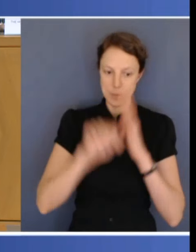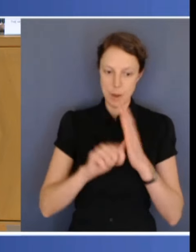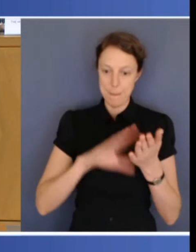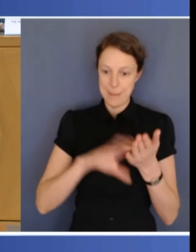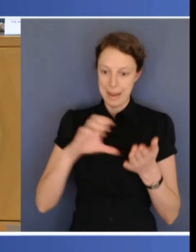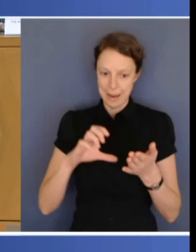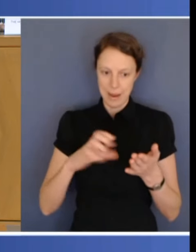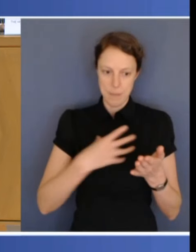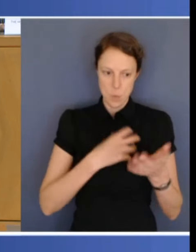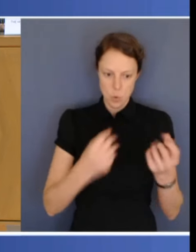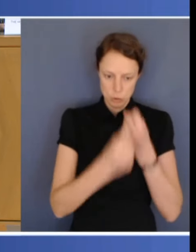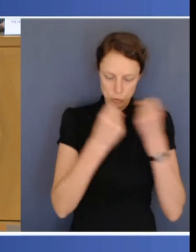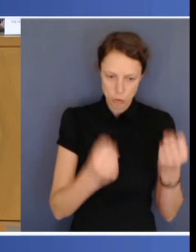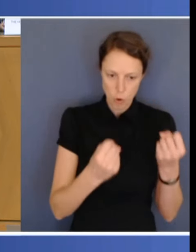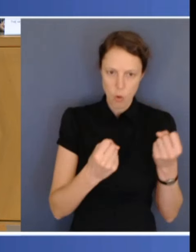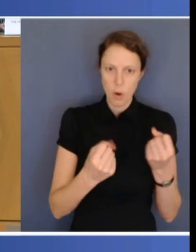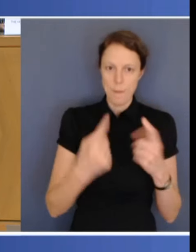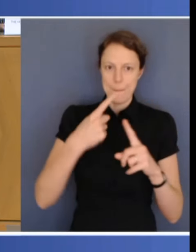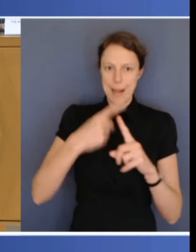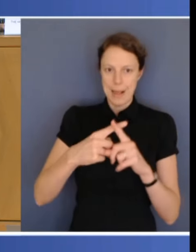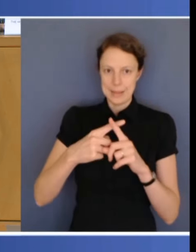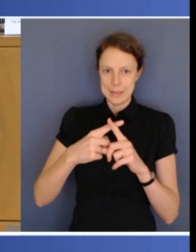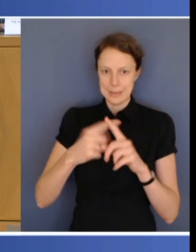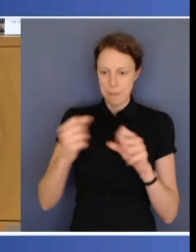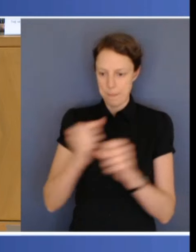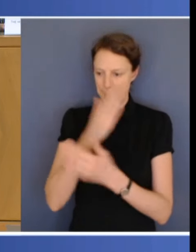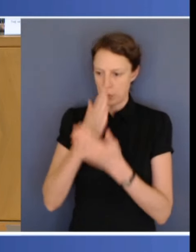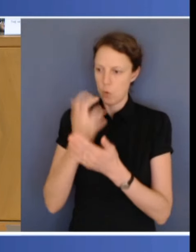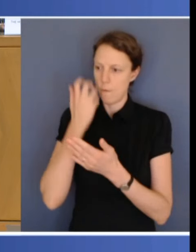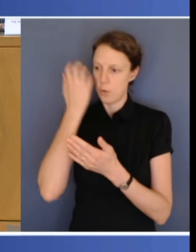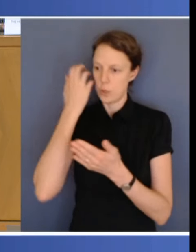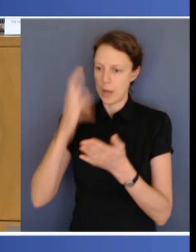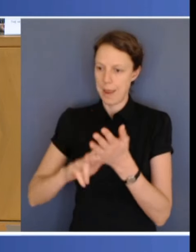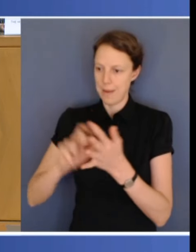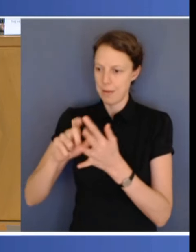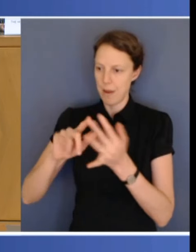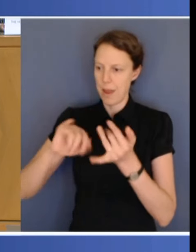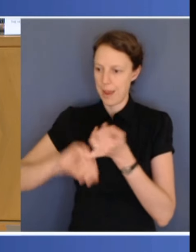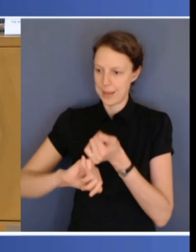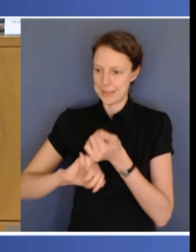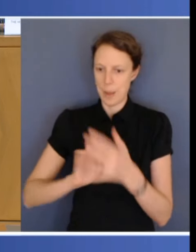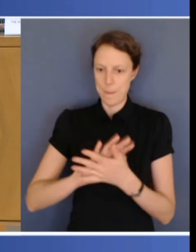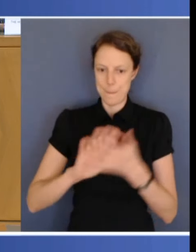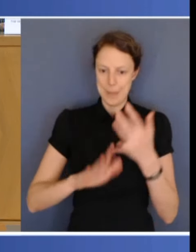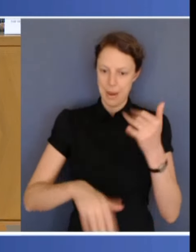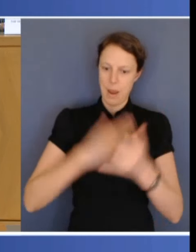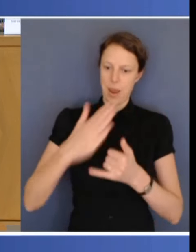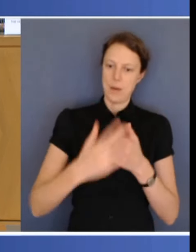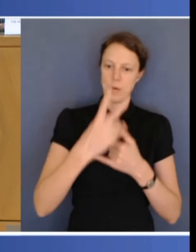secure the future of NDIS, mean that we end 2023,